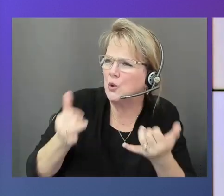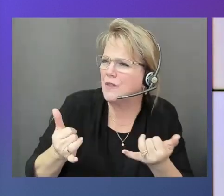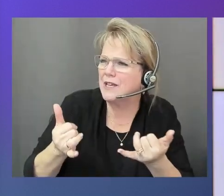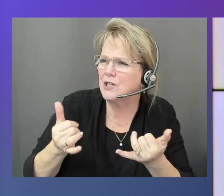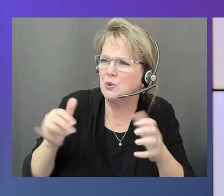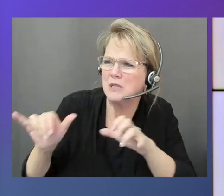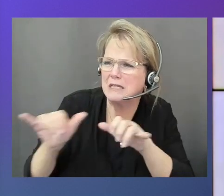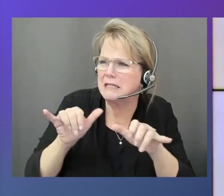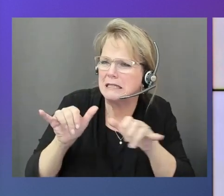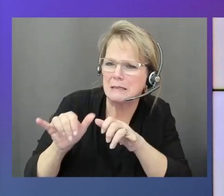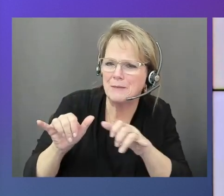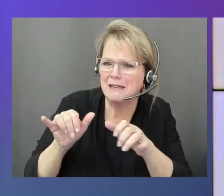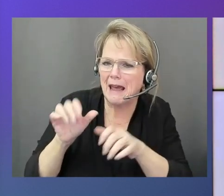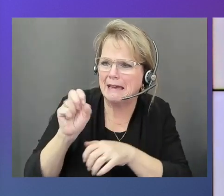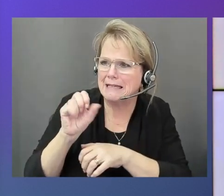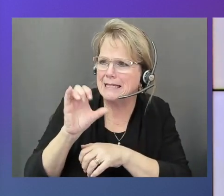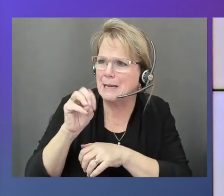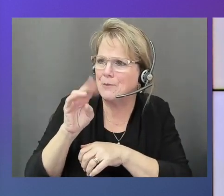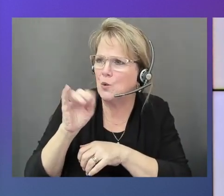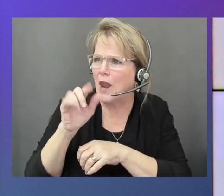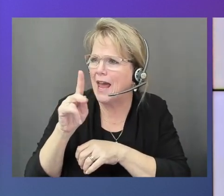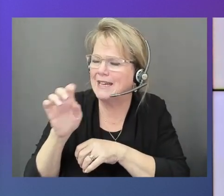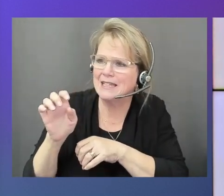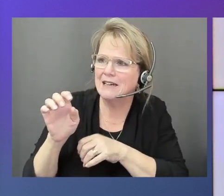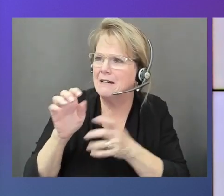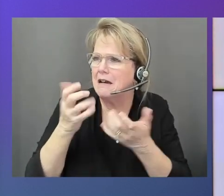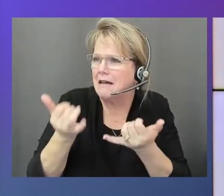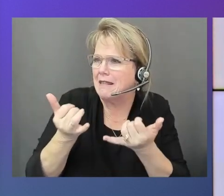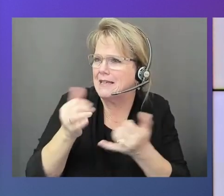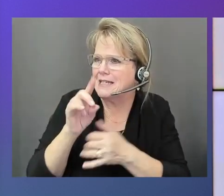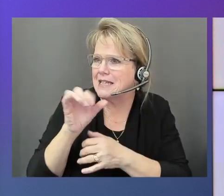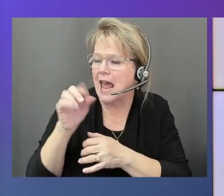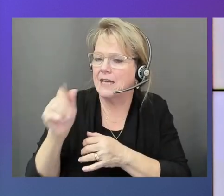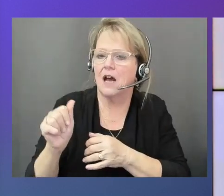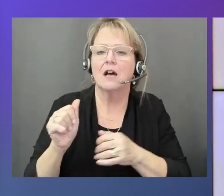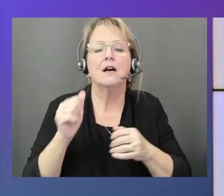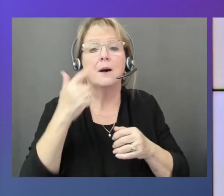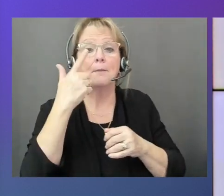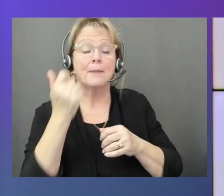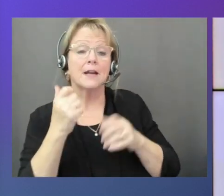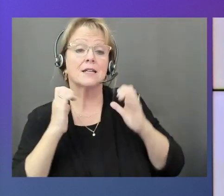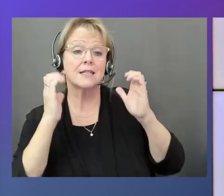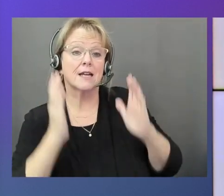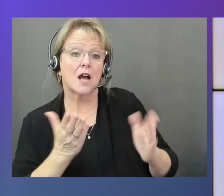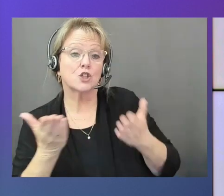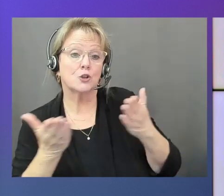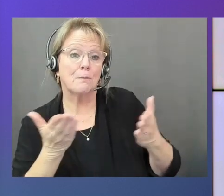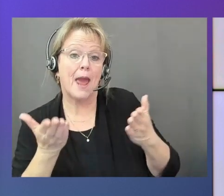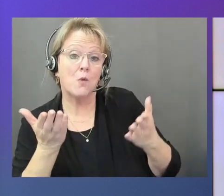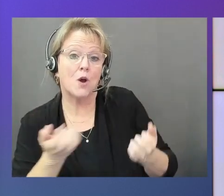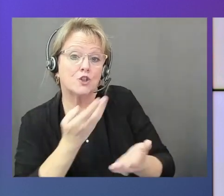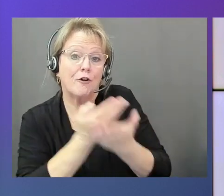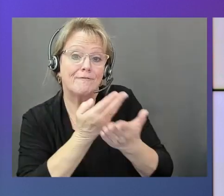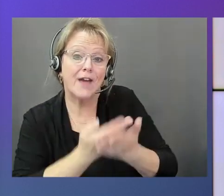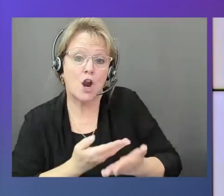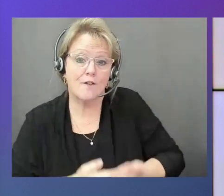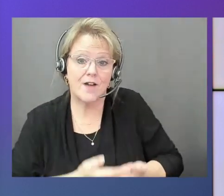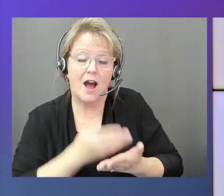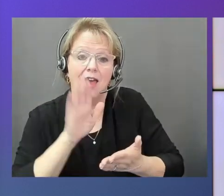the customer may want to verify their campaign actually works before they deploy to the real car.